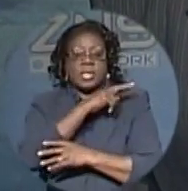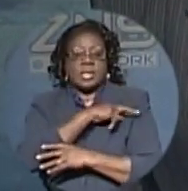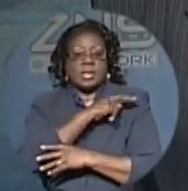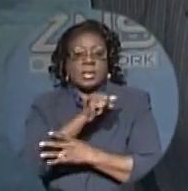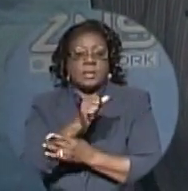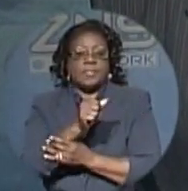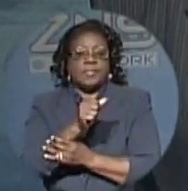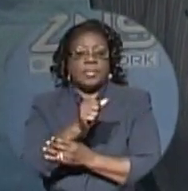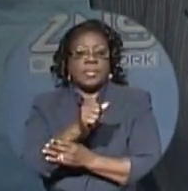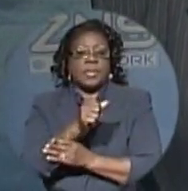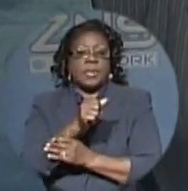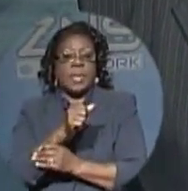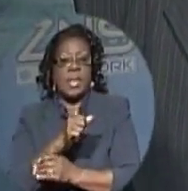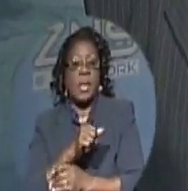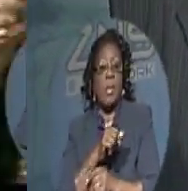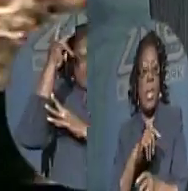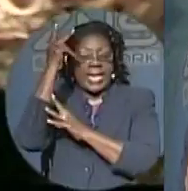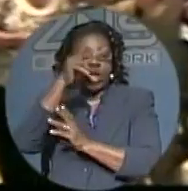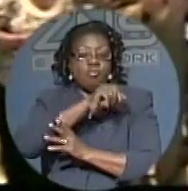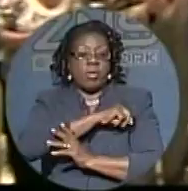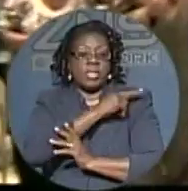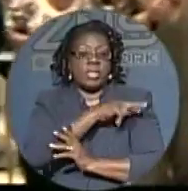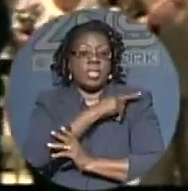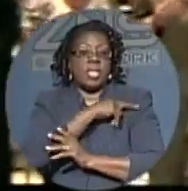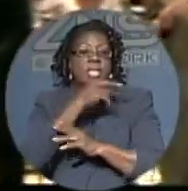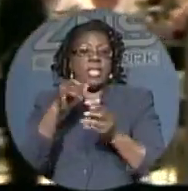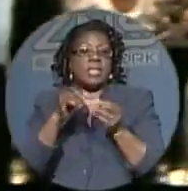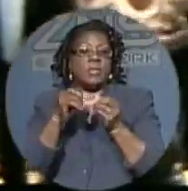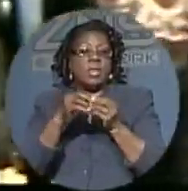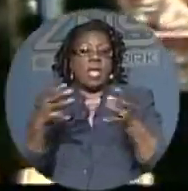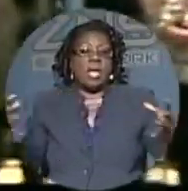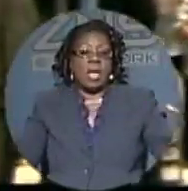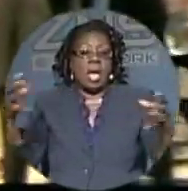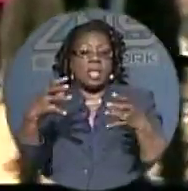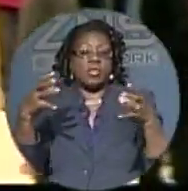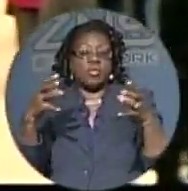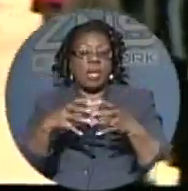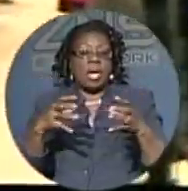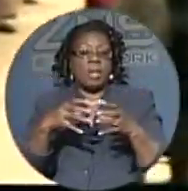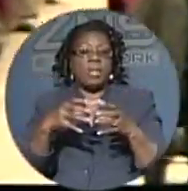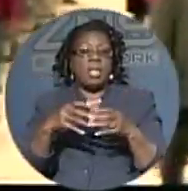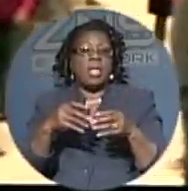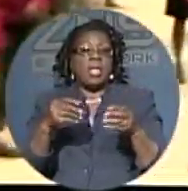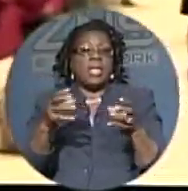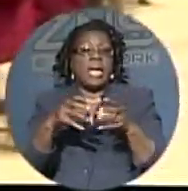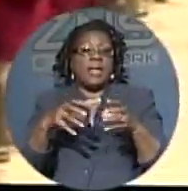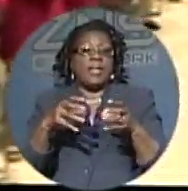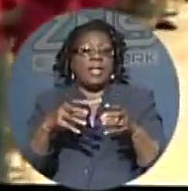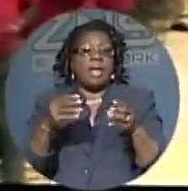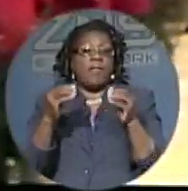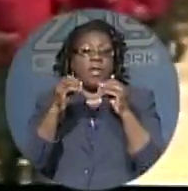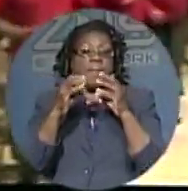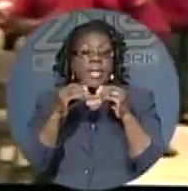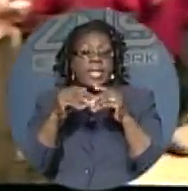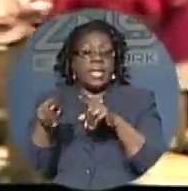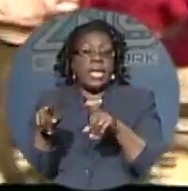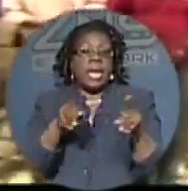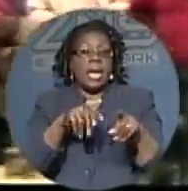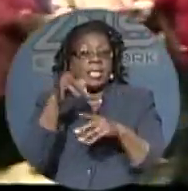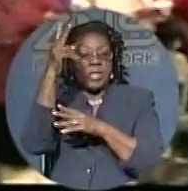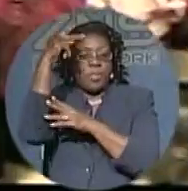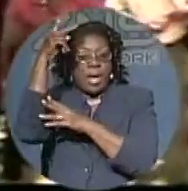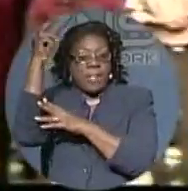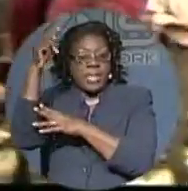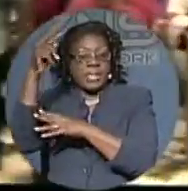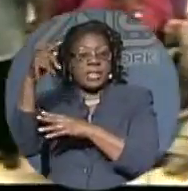meeting as a mini rally. By the time it was all over, was standing room only as FNM leader and Prime Minister Hubert Ingram addressed party supporters in